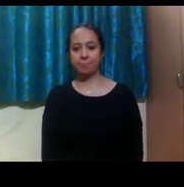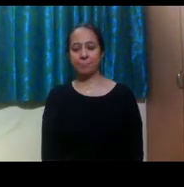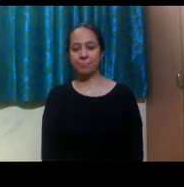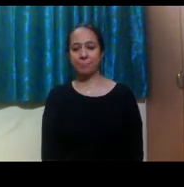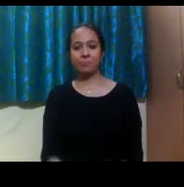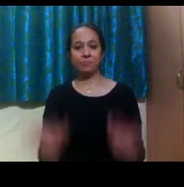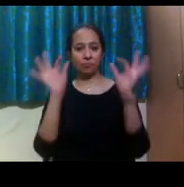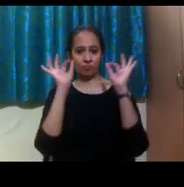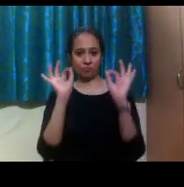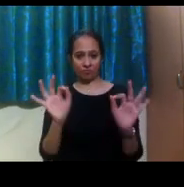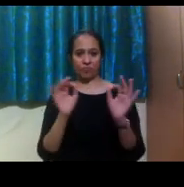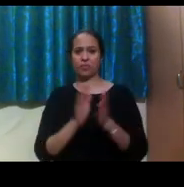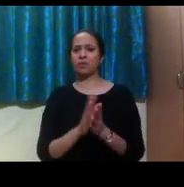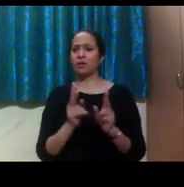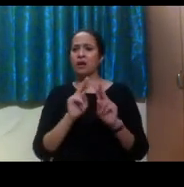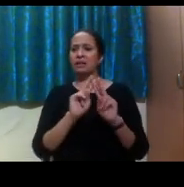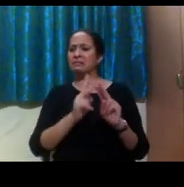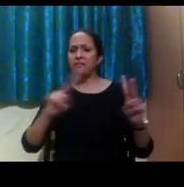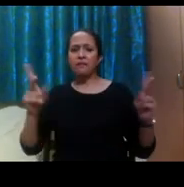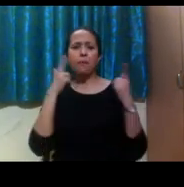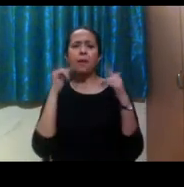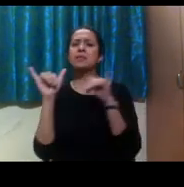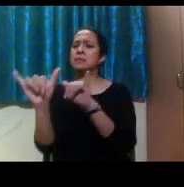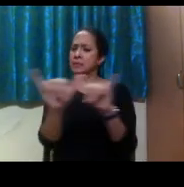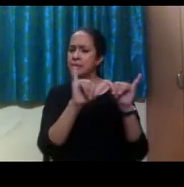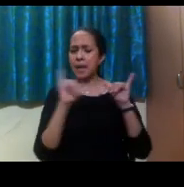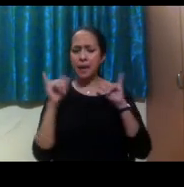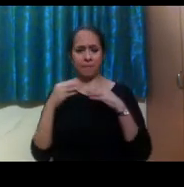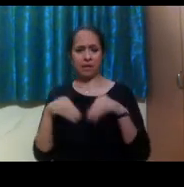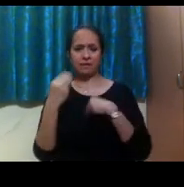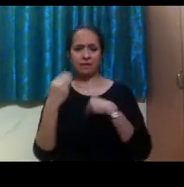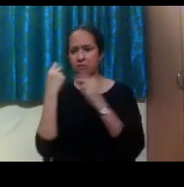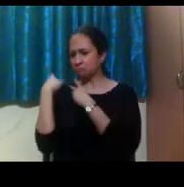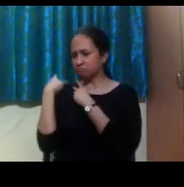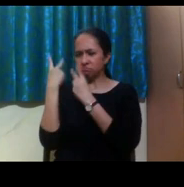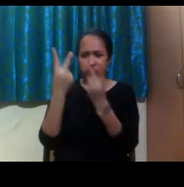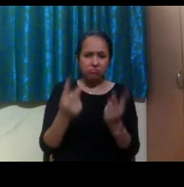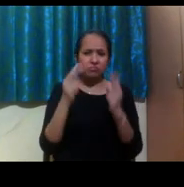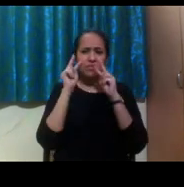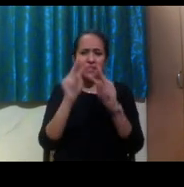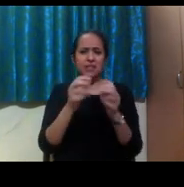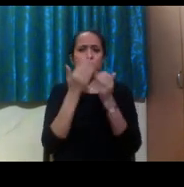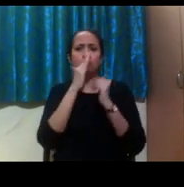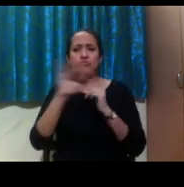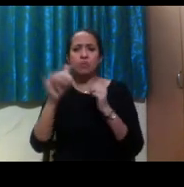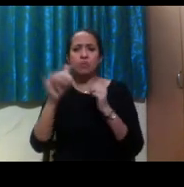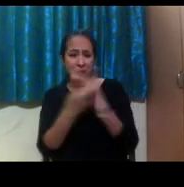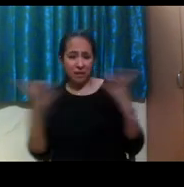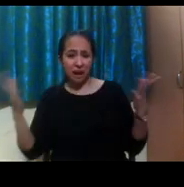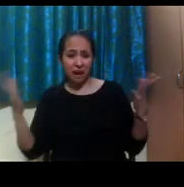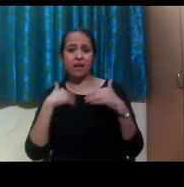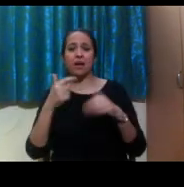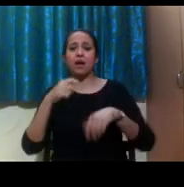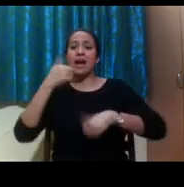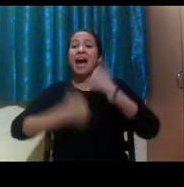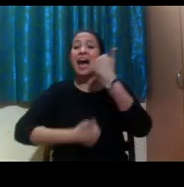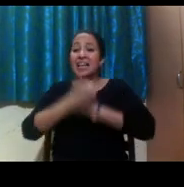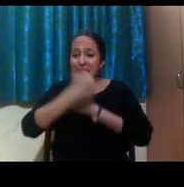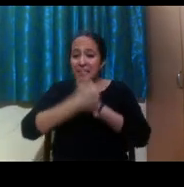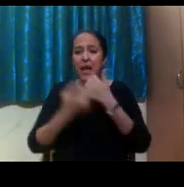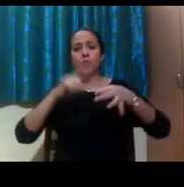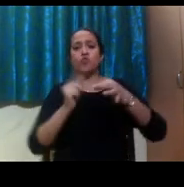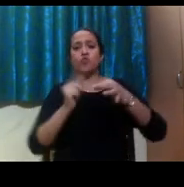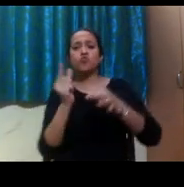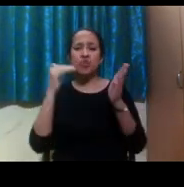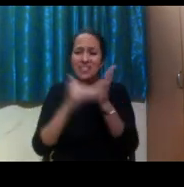And so just some common accommodations that we do typically see with many students is extended time on your exams and quizzes. Maybe you need a